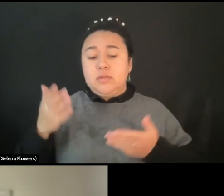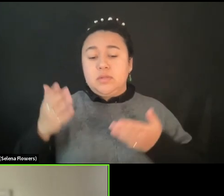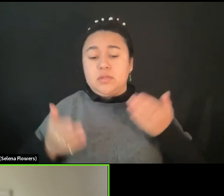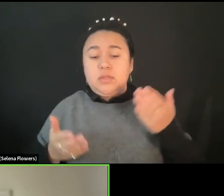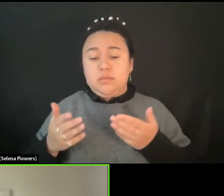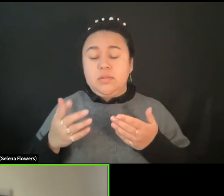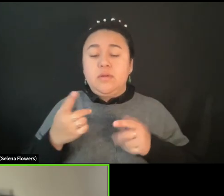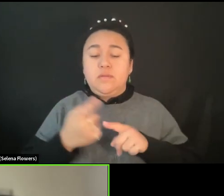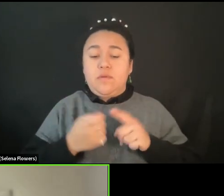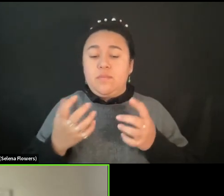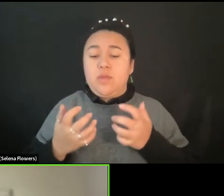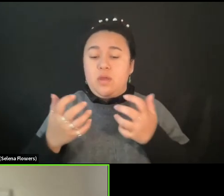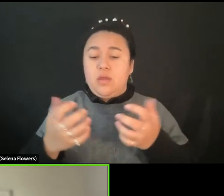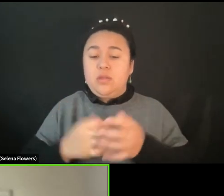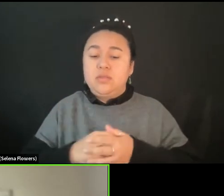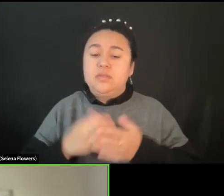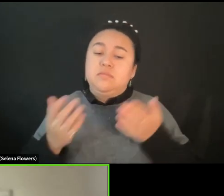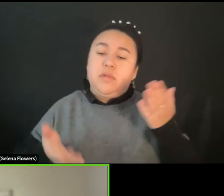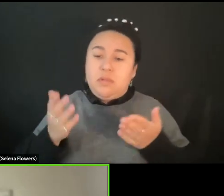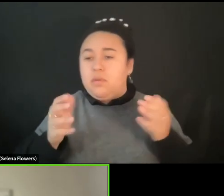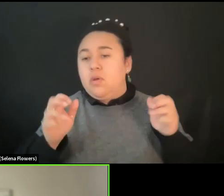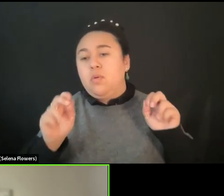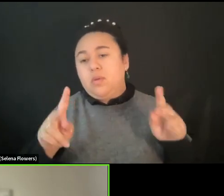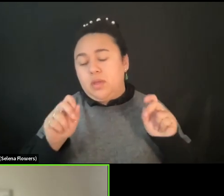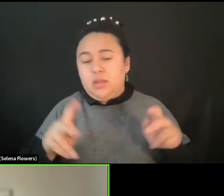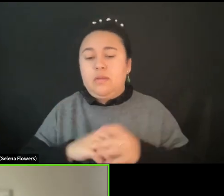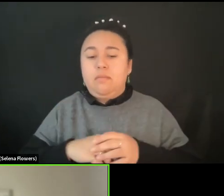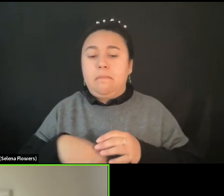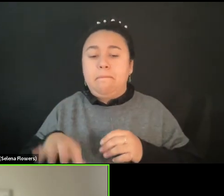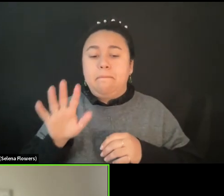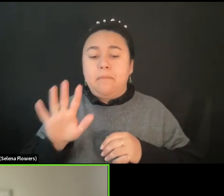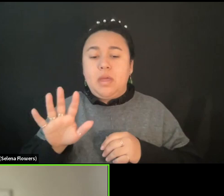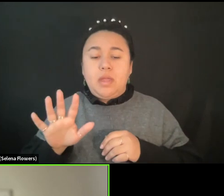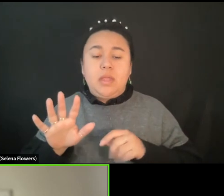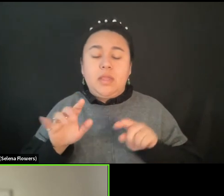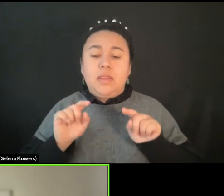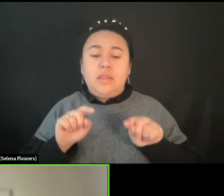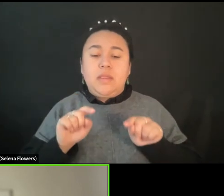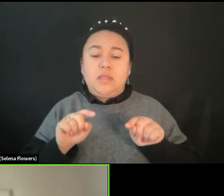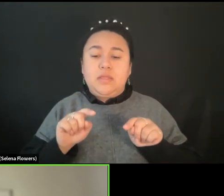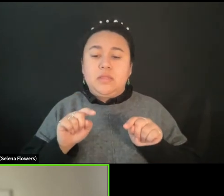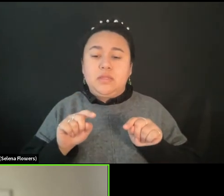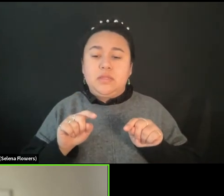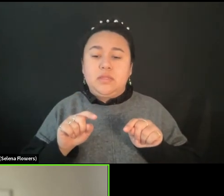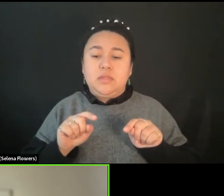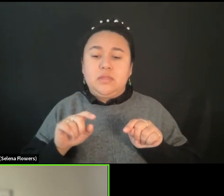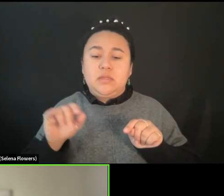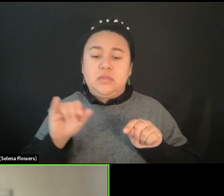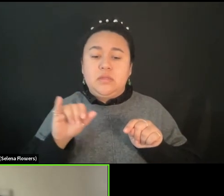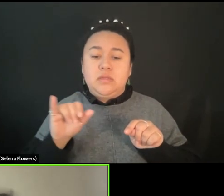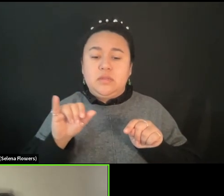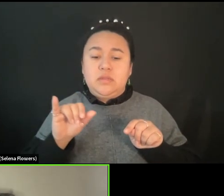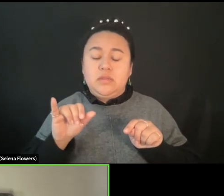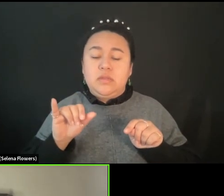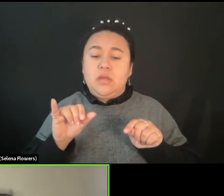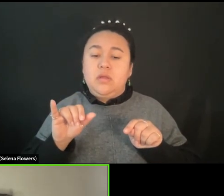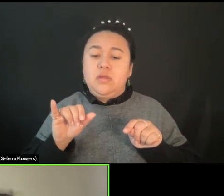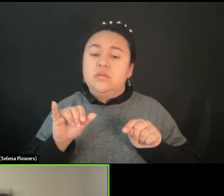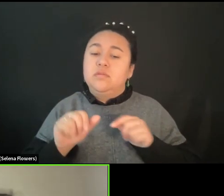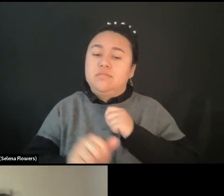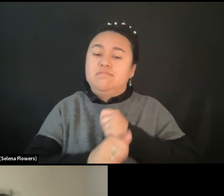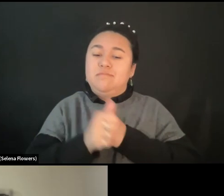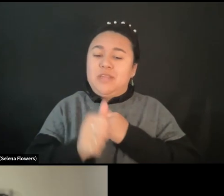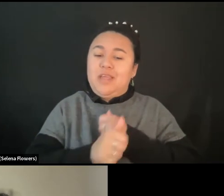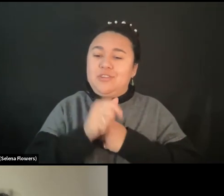from the audience. Okay. Okay. But then this is, but then this is also putting audience in danger.